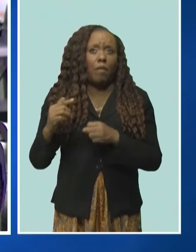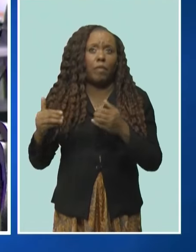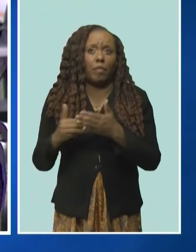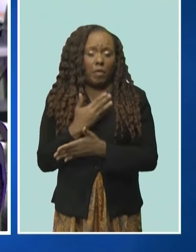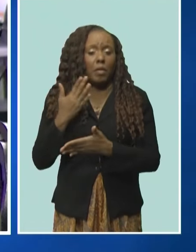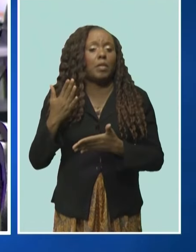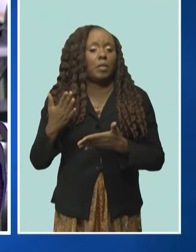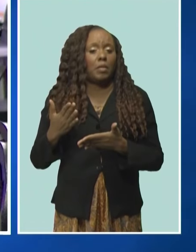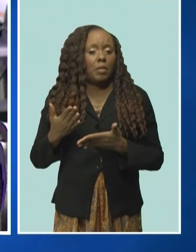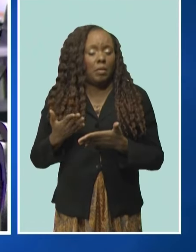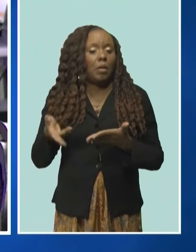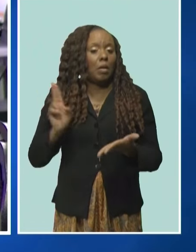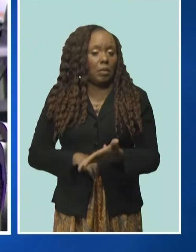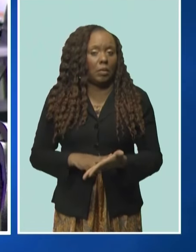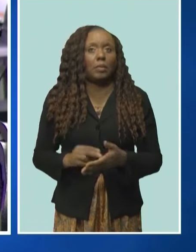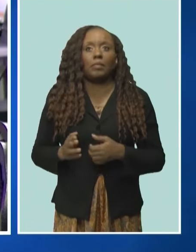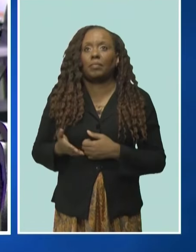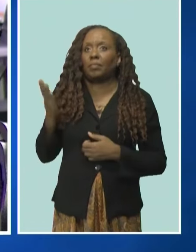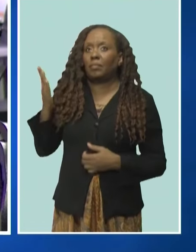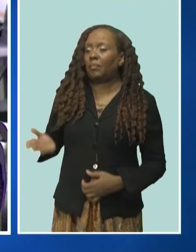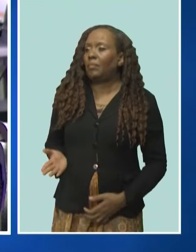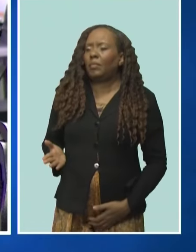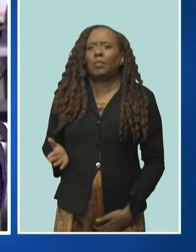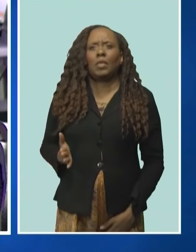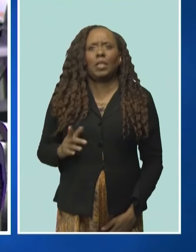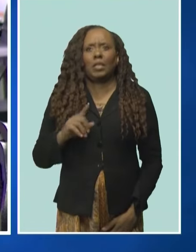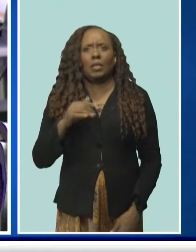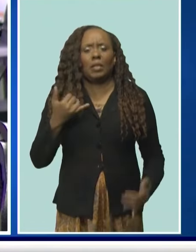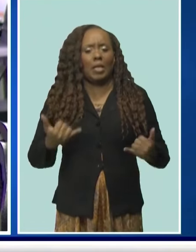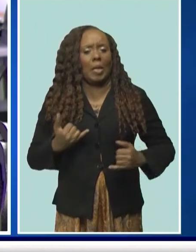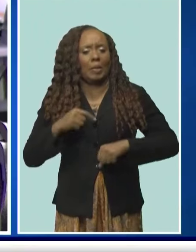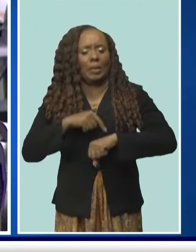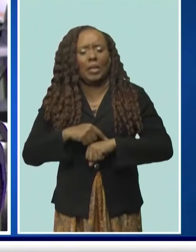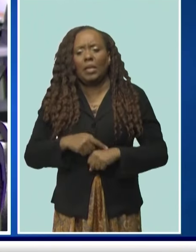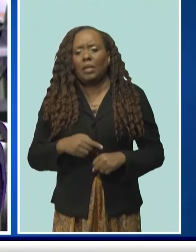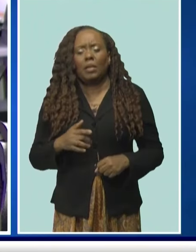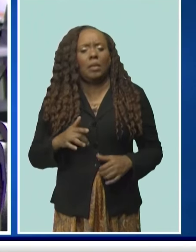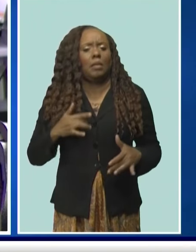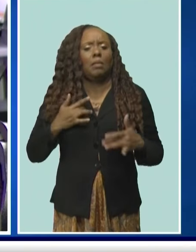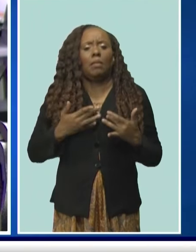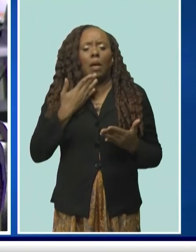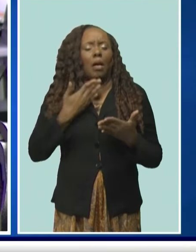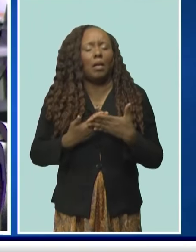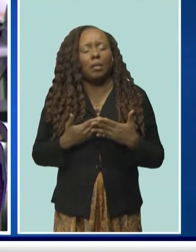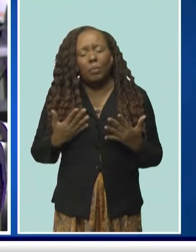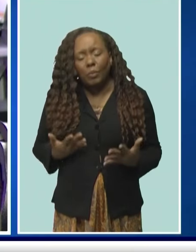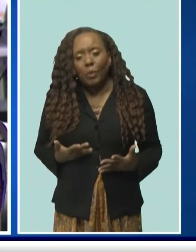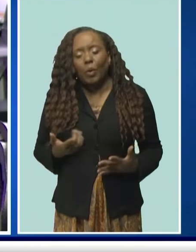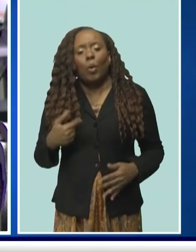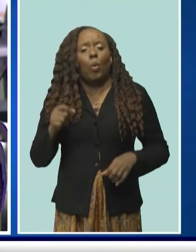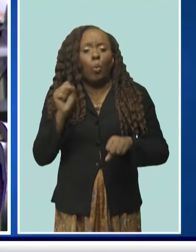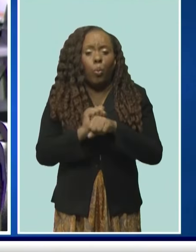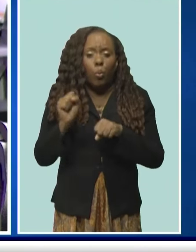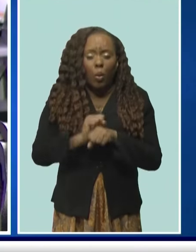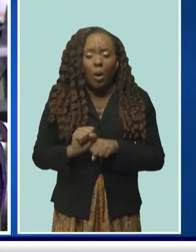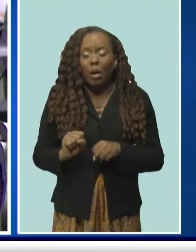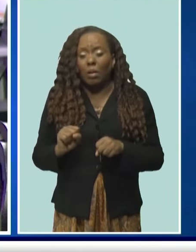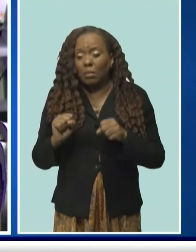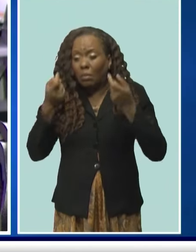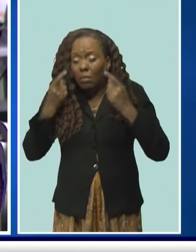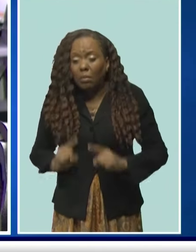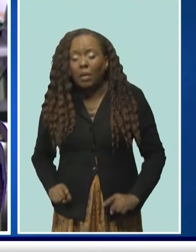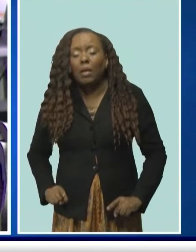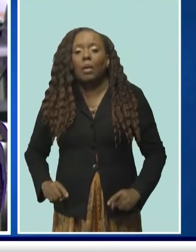feel-good moment. This is when we say we've worked hard, we've done it, we have come to agreement, and